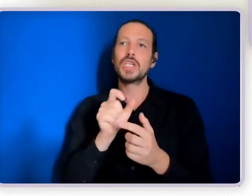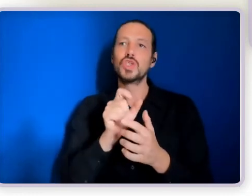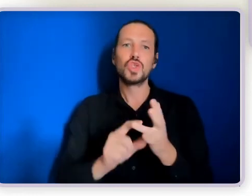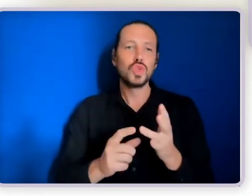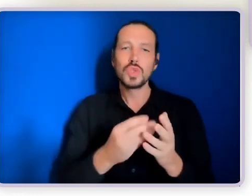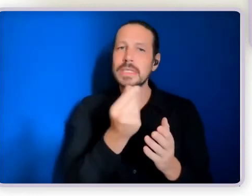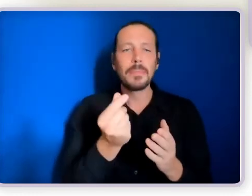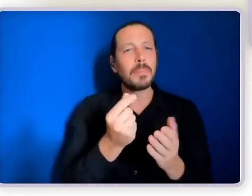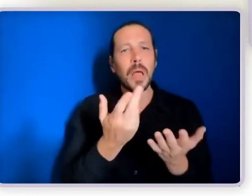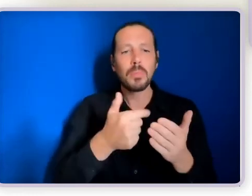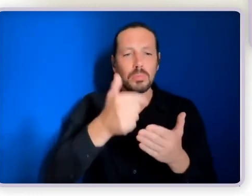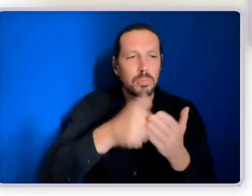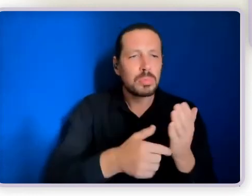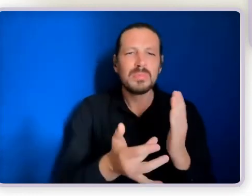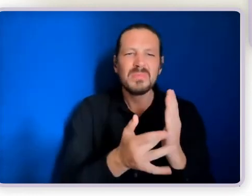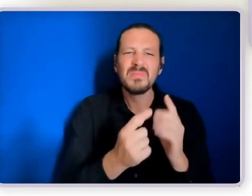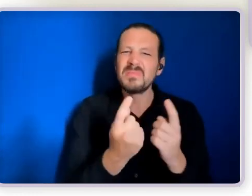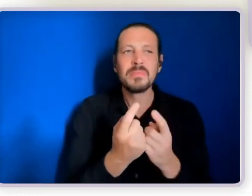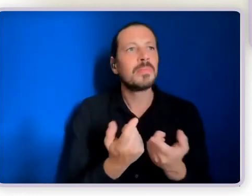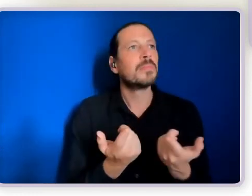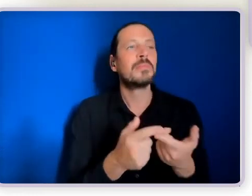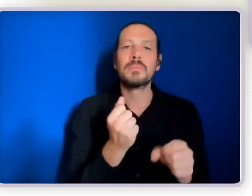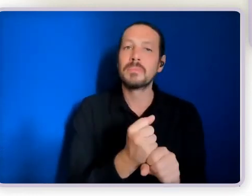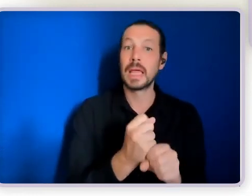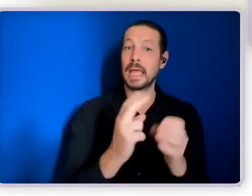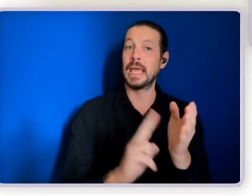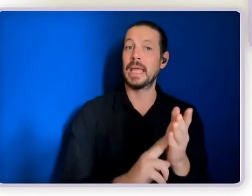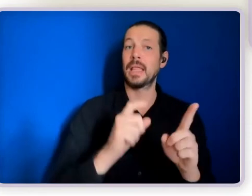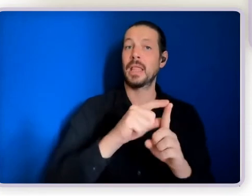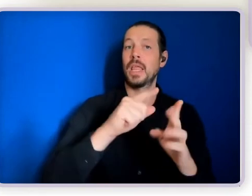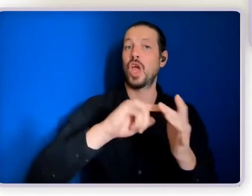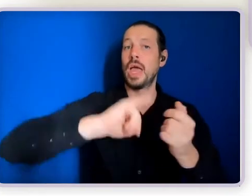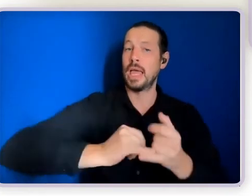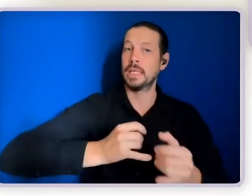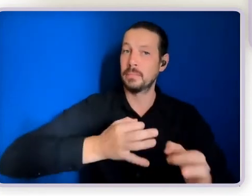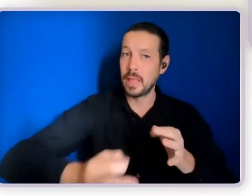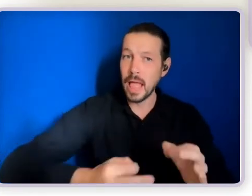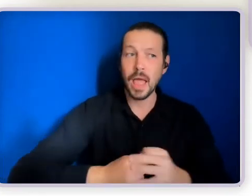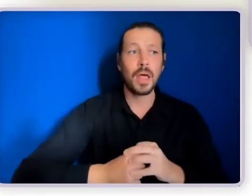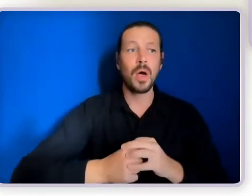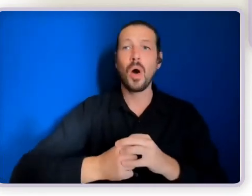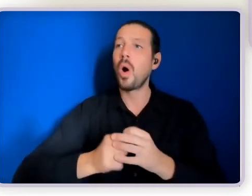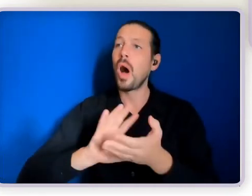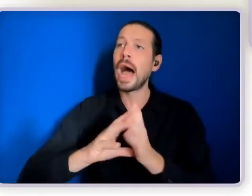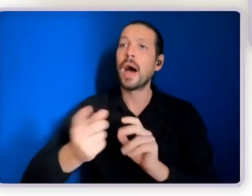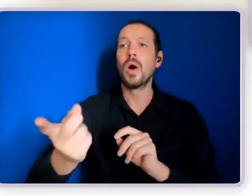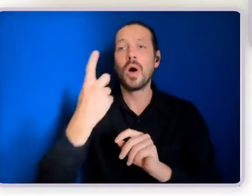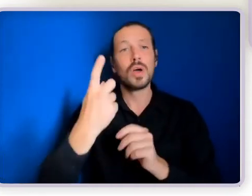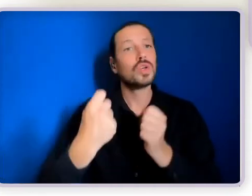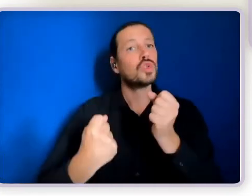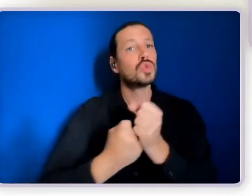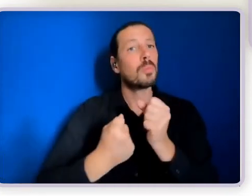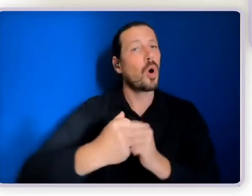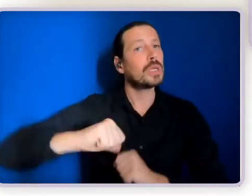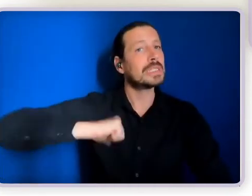or how to bring on support staff or some of this kind of thing where they're getting very intricate you know how to help